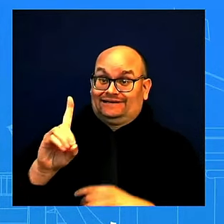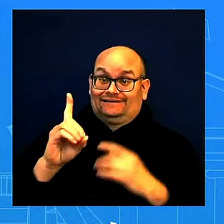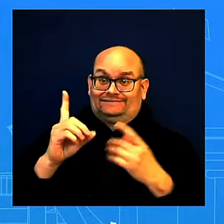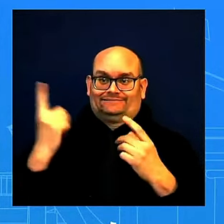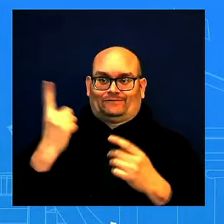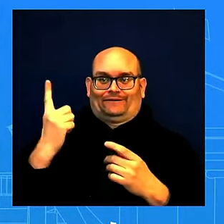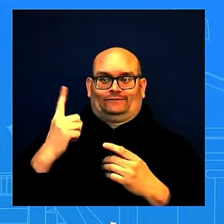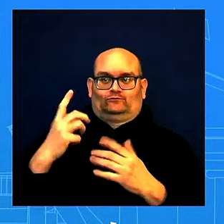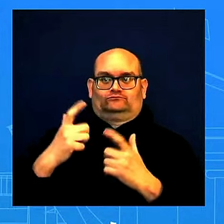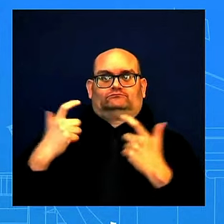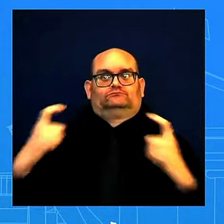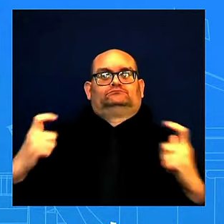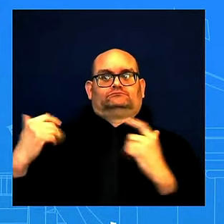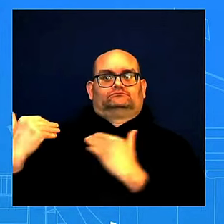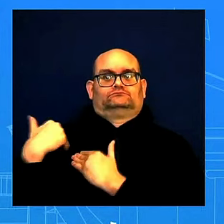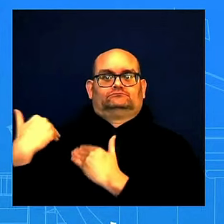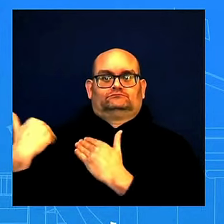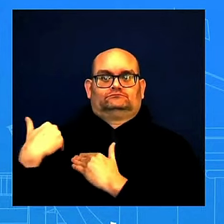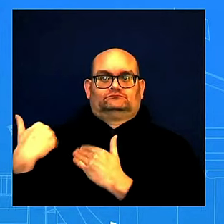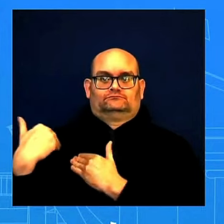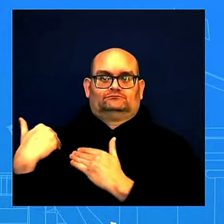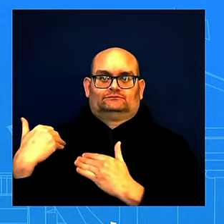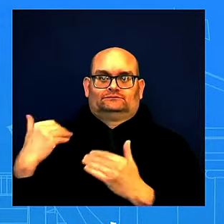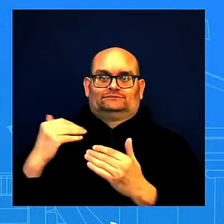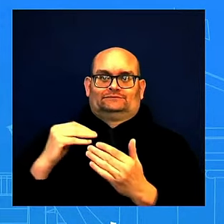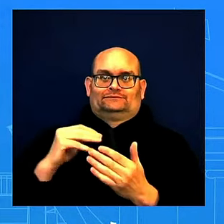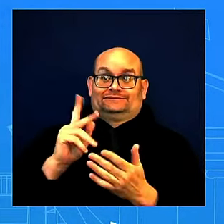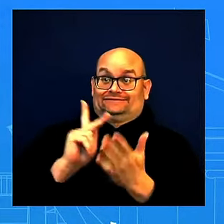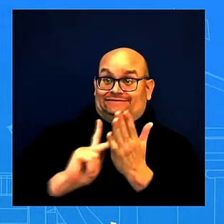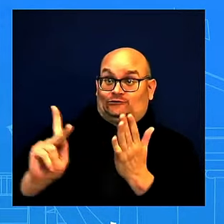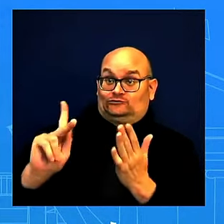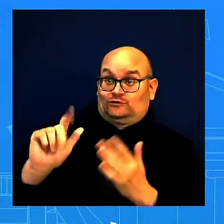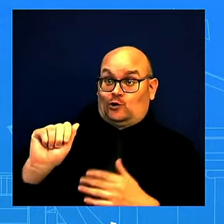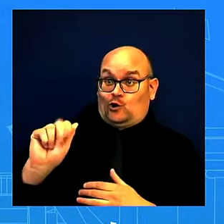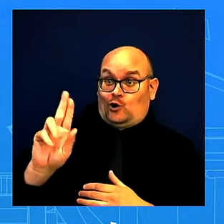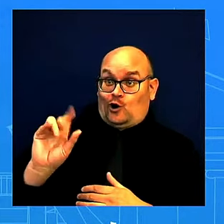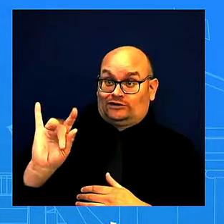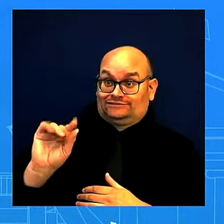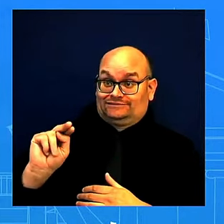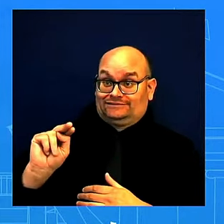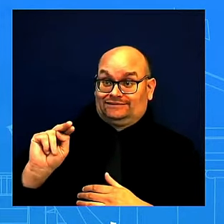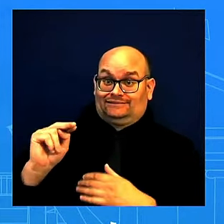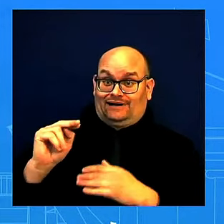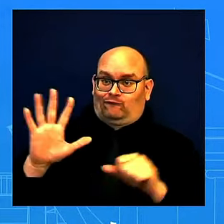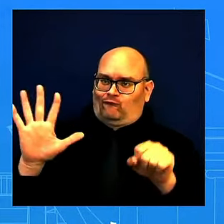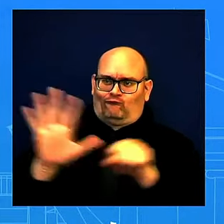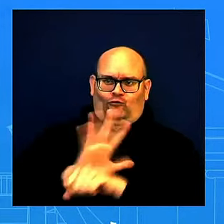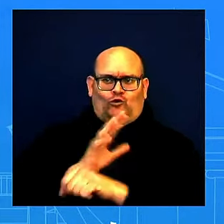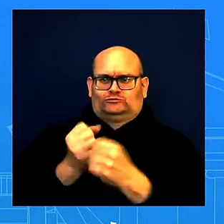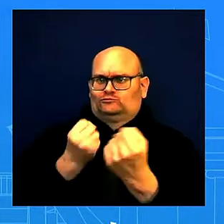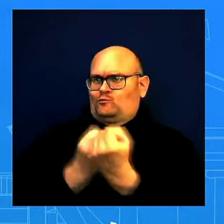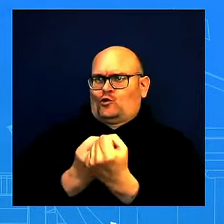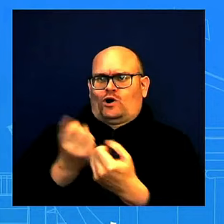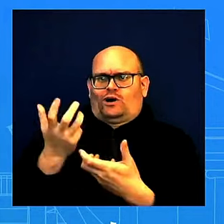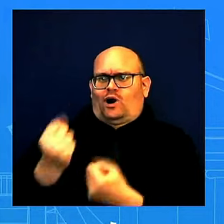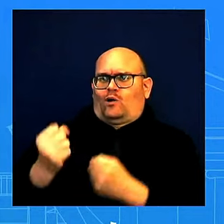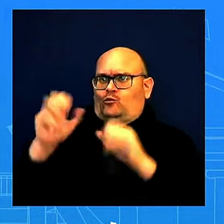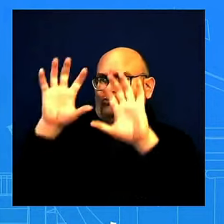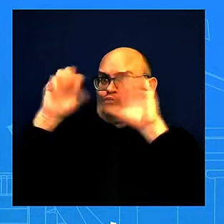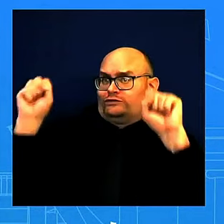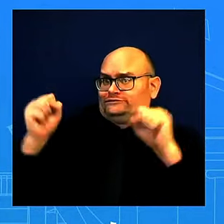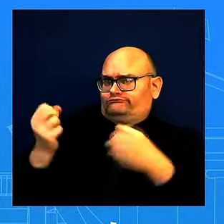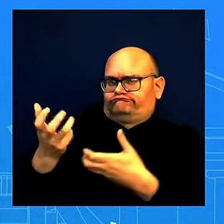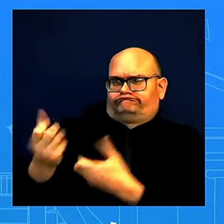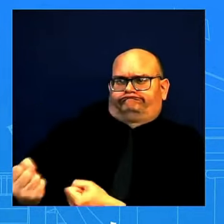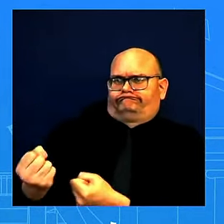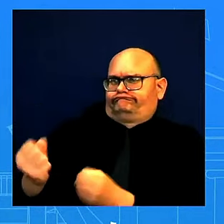certainly Secretary Austin has the full support and confidence of this President, especially with active military prosecutions.